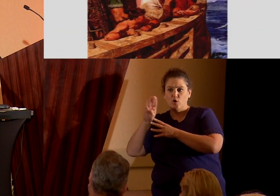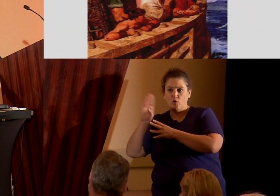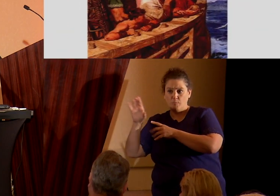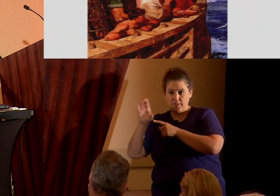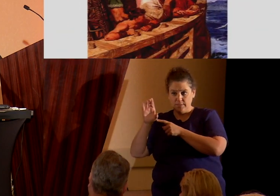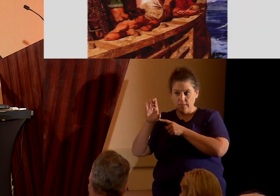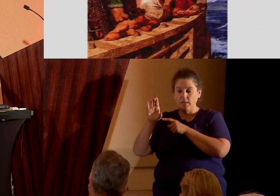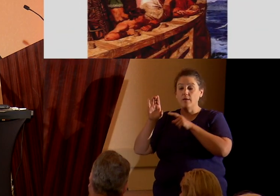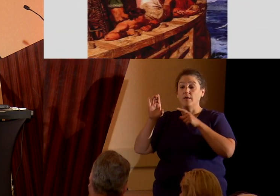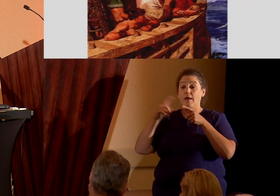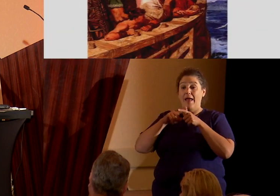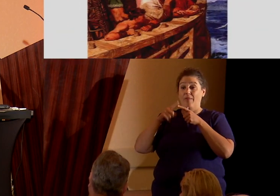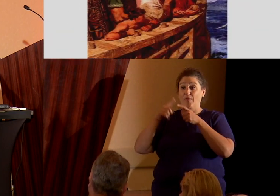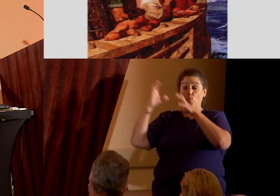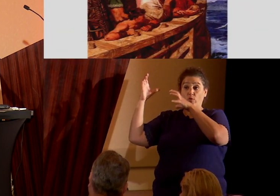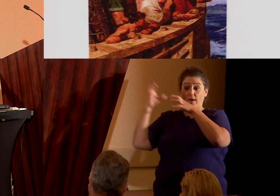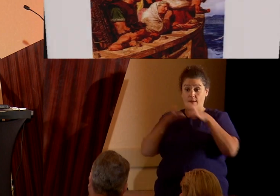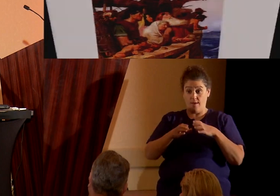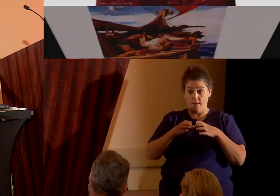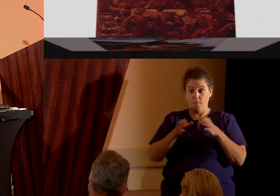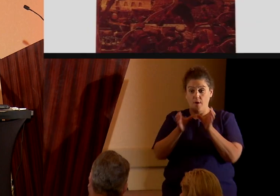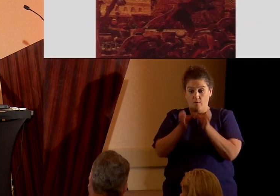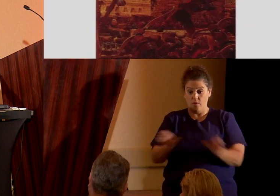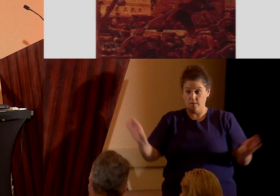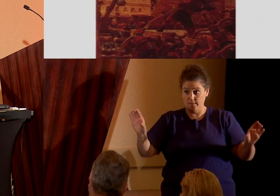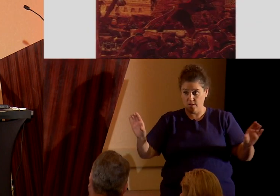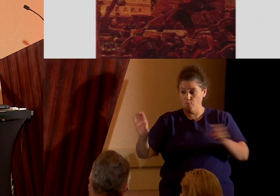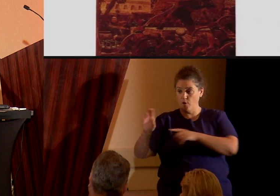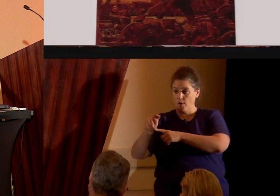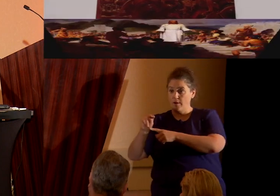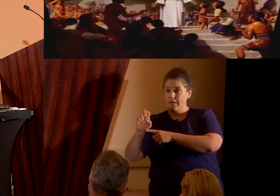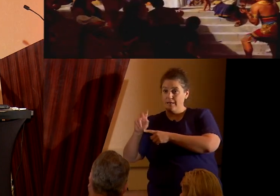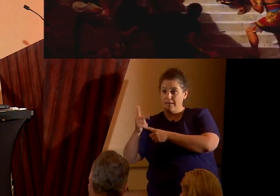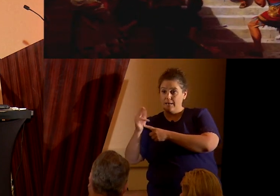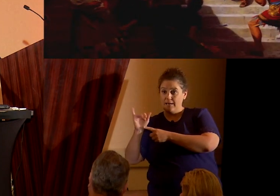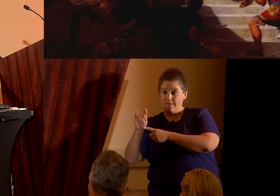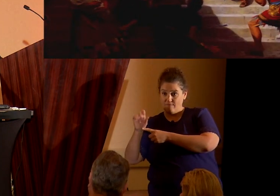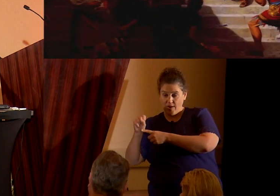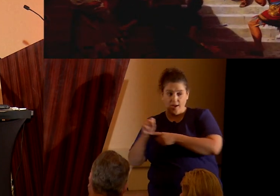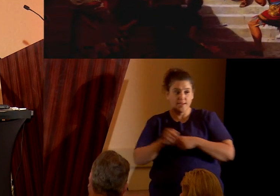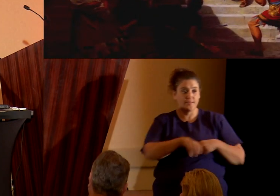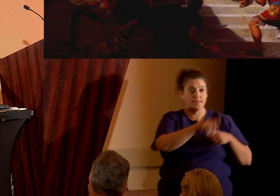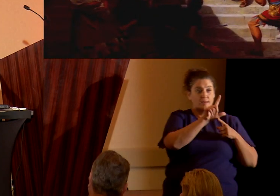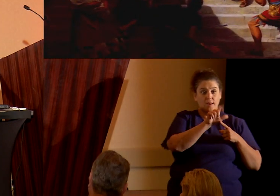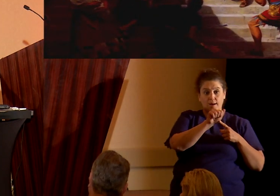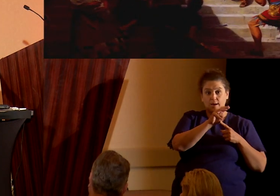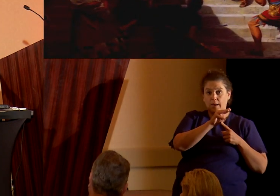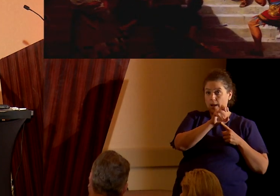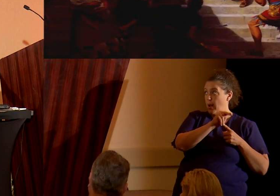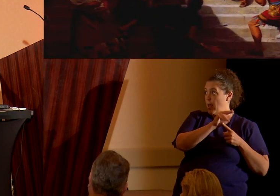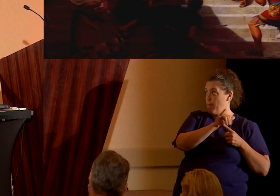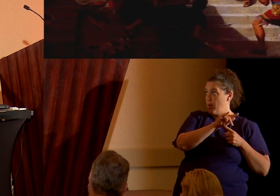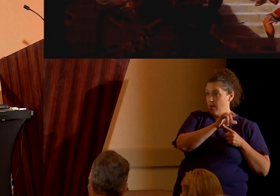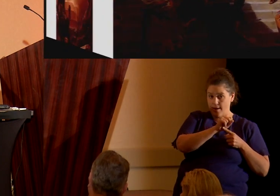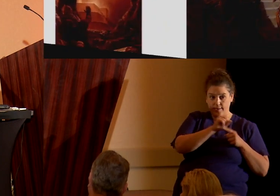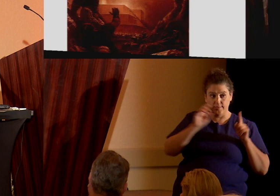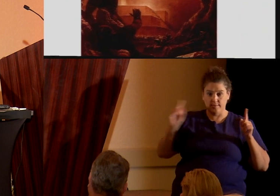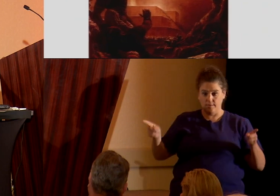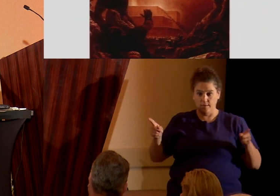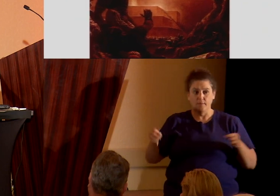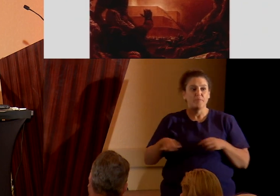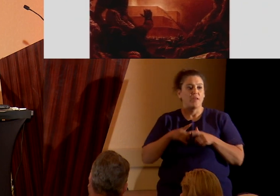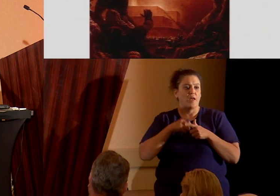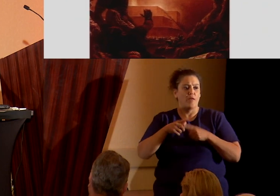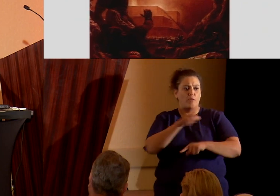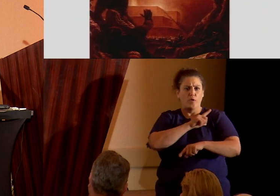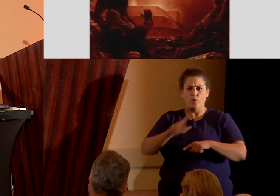separated into two great nations, known as the Nephites and the Lamanites. The other came much earlier when the Lord confounded the tongues at the